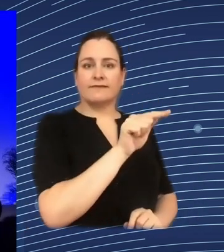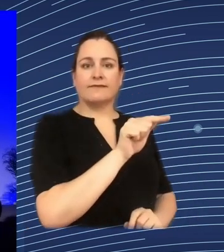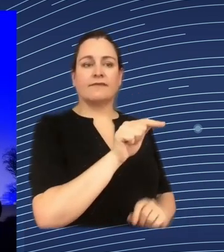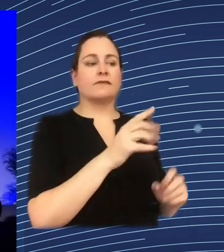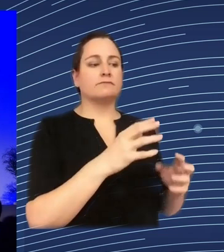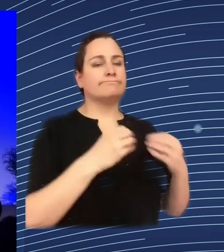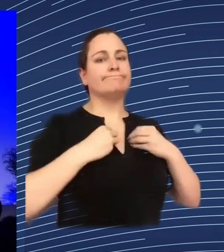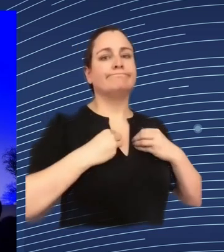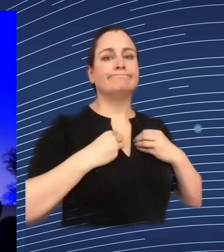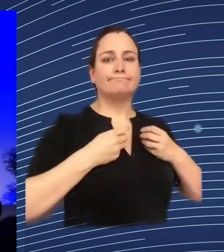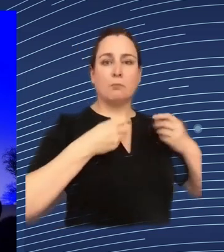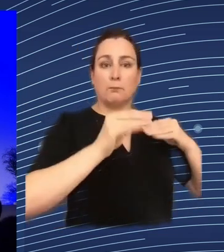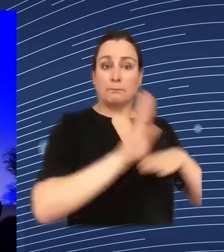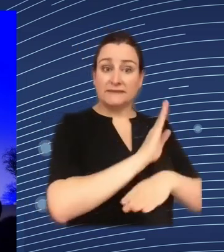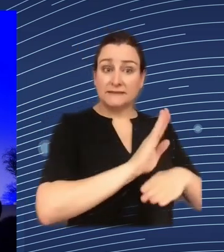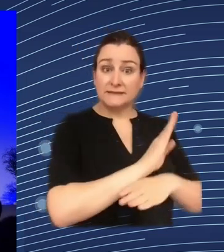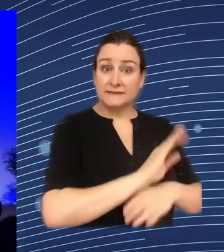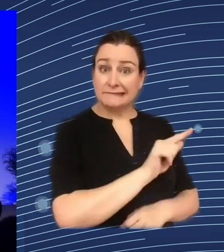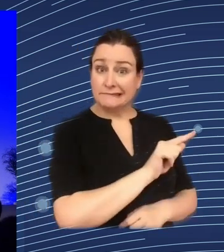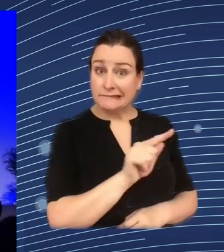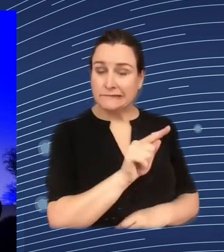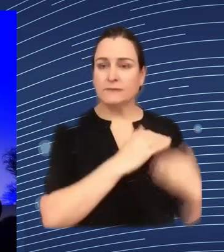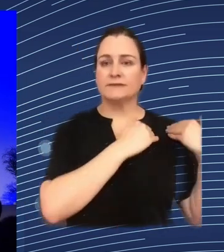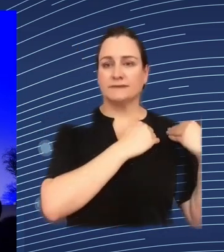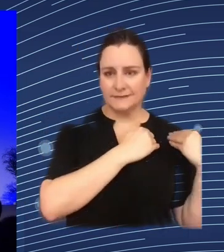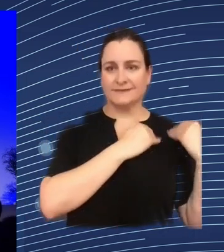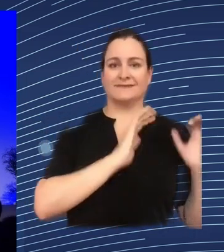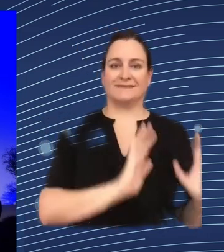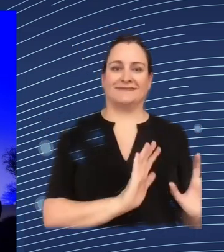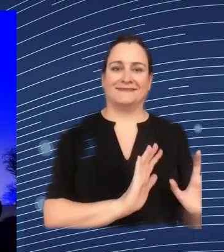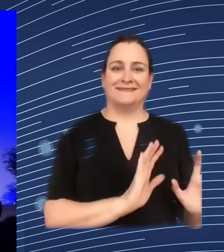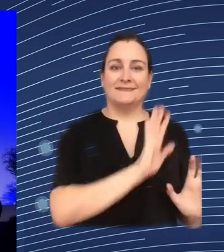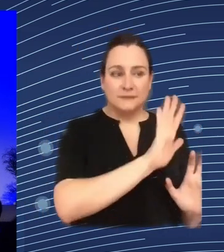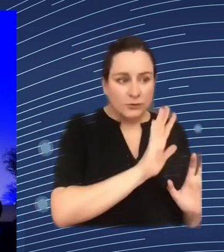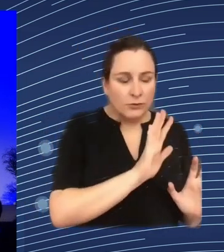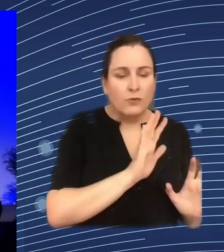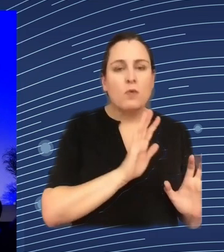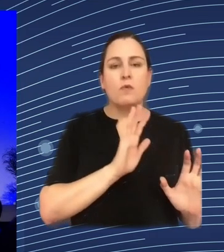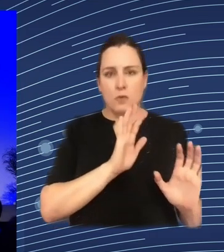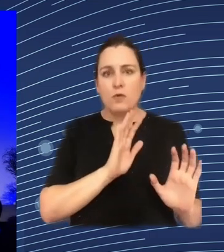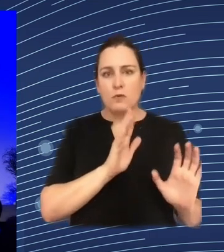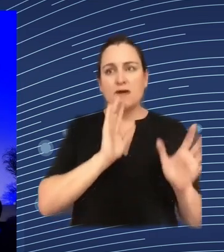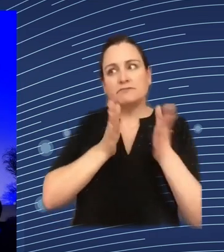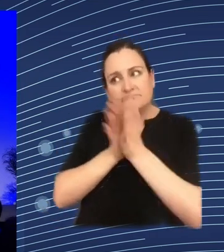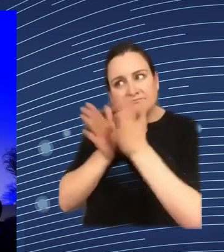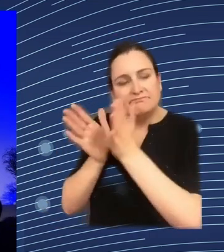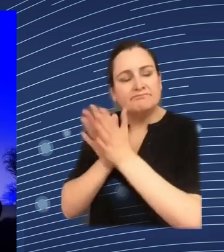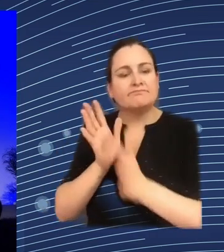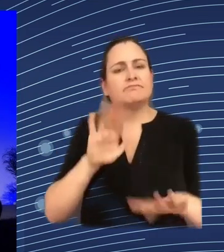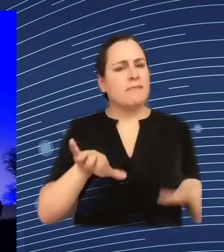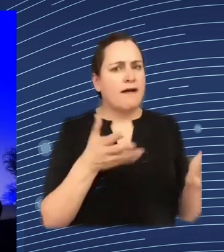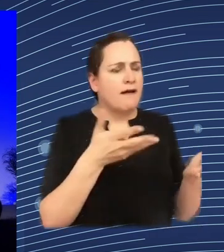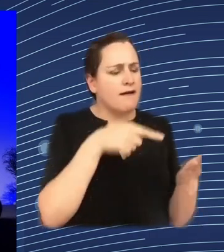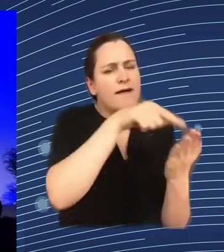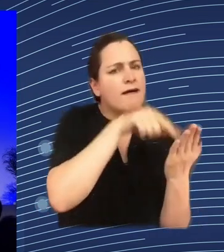certain data and this interest must be so serious from an objective point of view that the